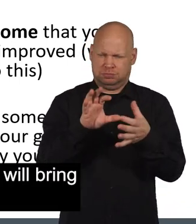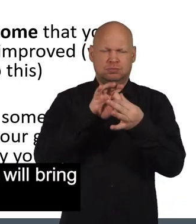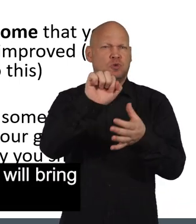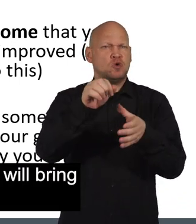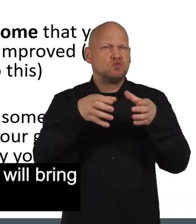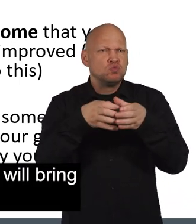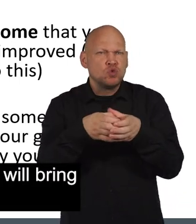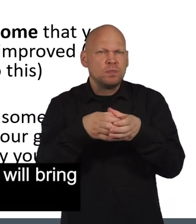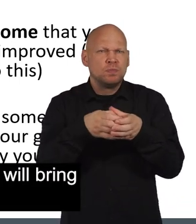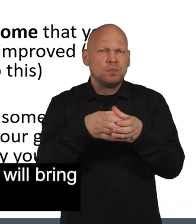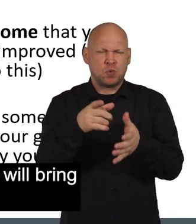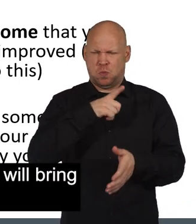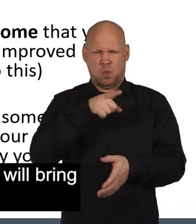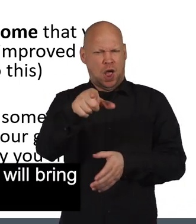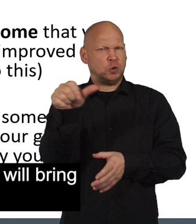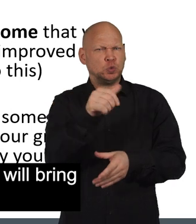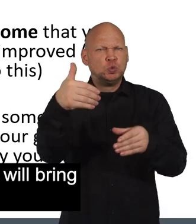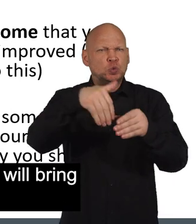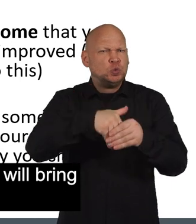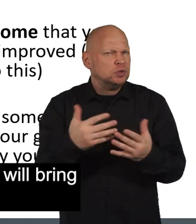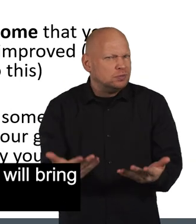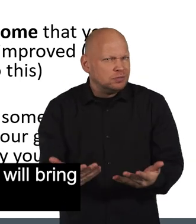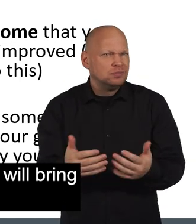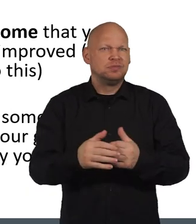your group will bring and why you should be involved.